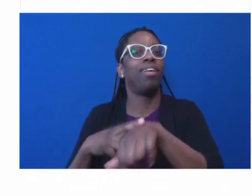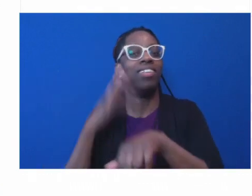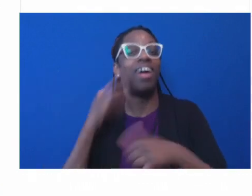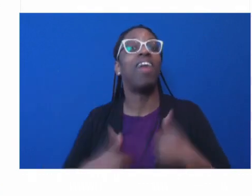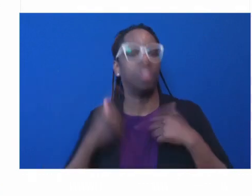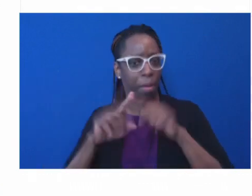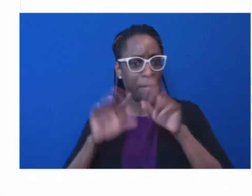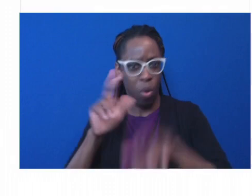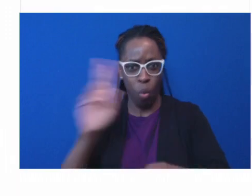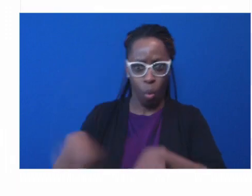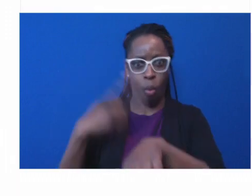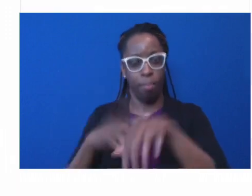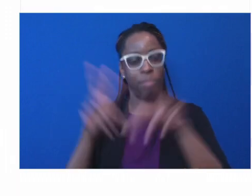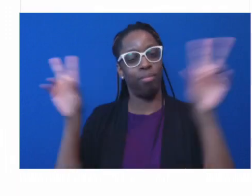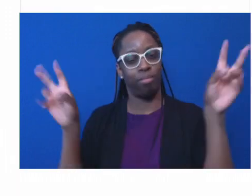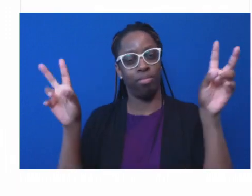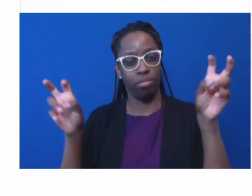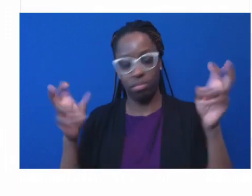please.